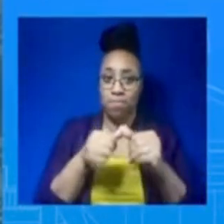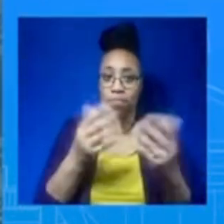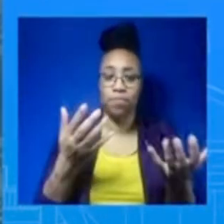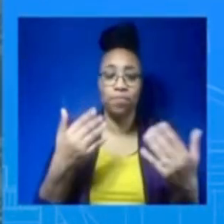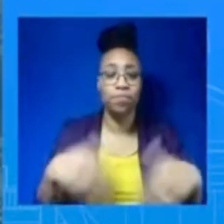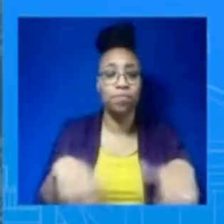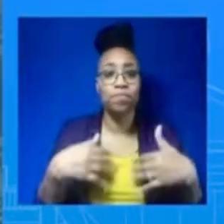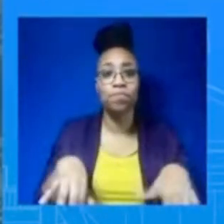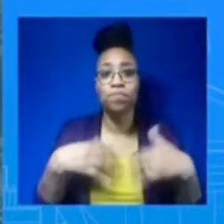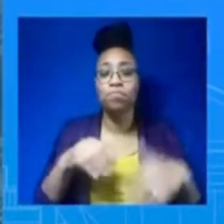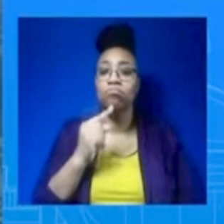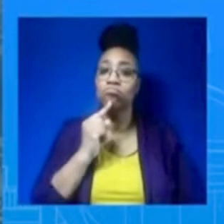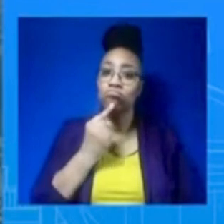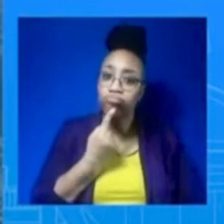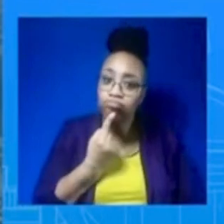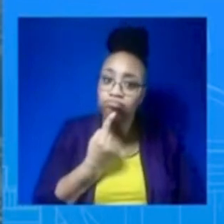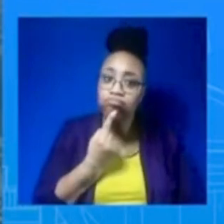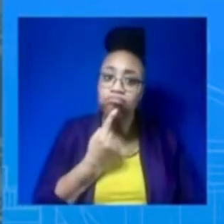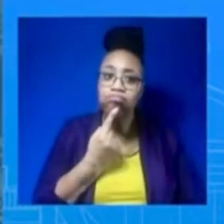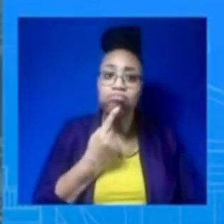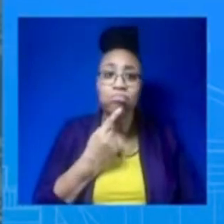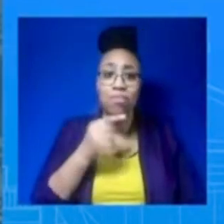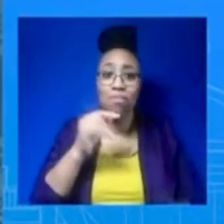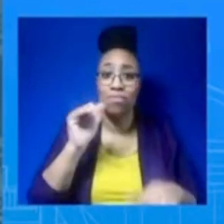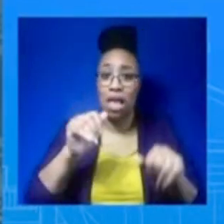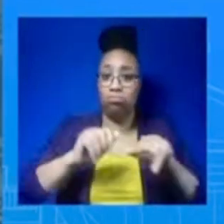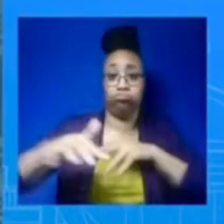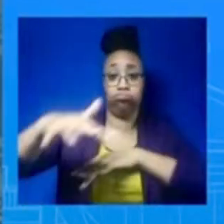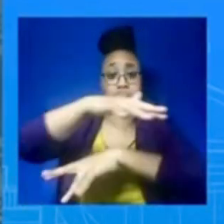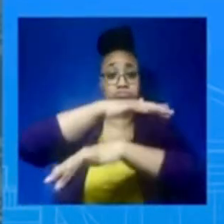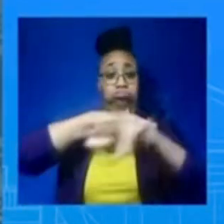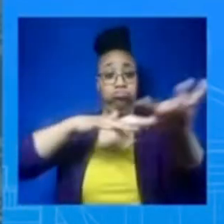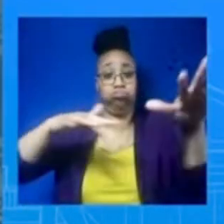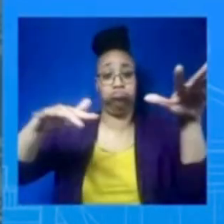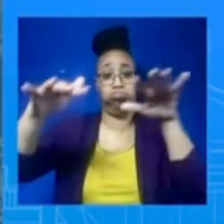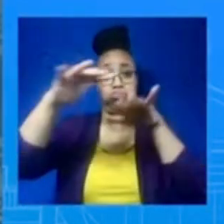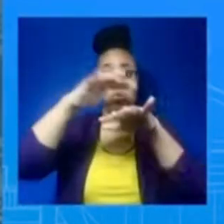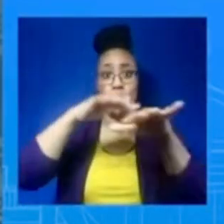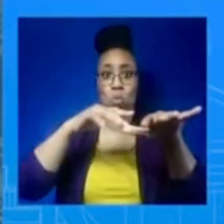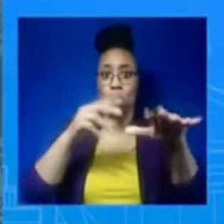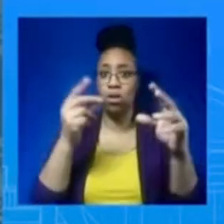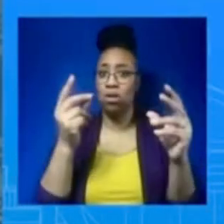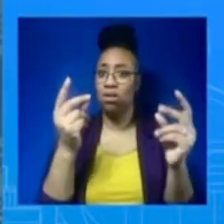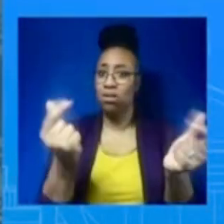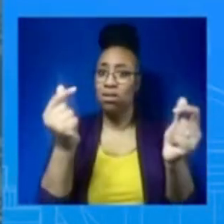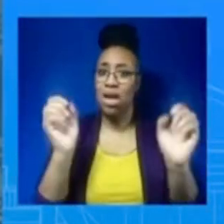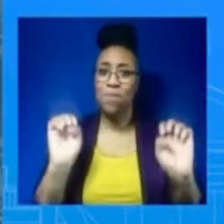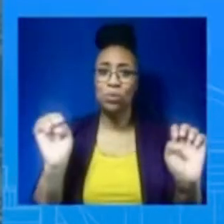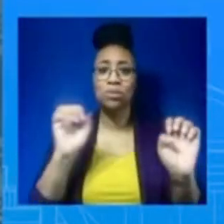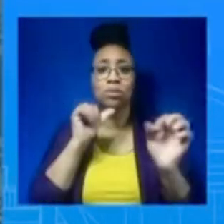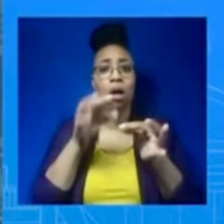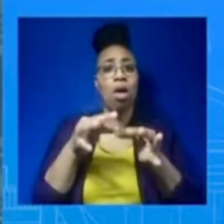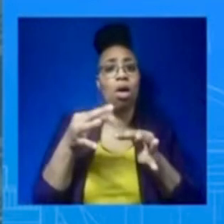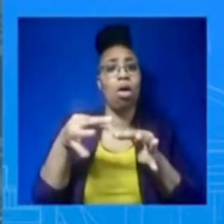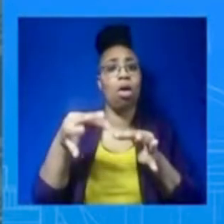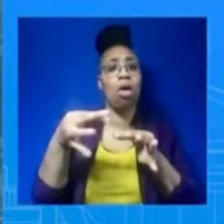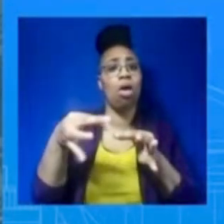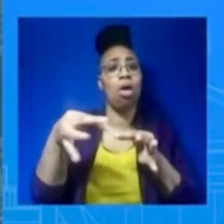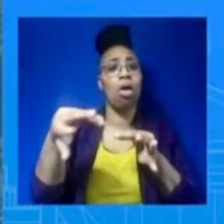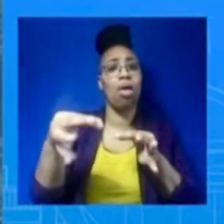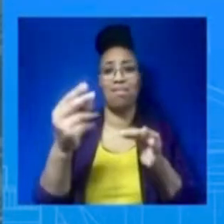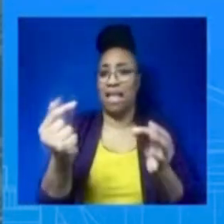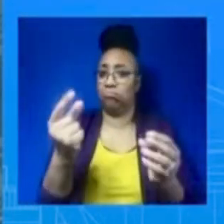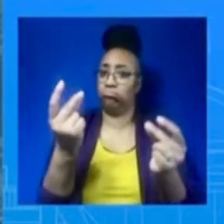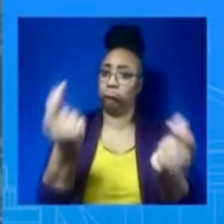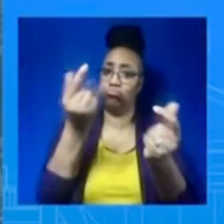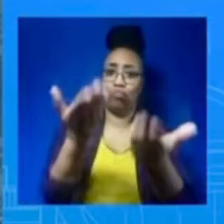incidents happen, you need to let the emergency response take place. So that is important as well. Senior leadership arriving in those initial days would